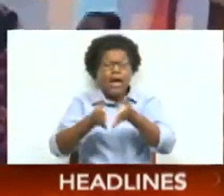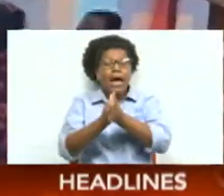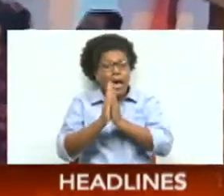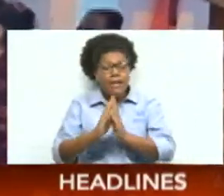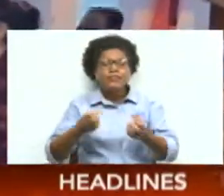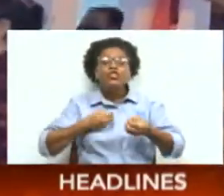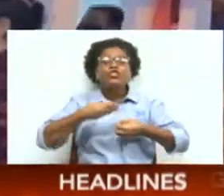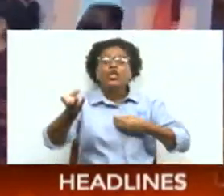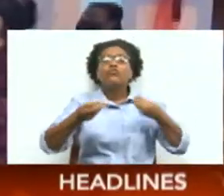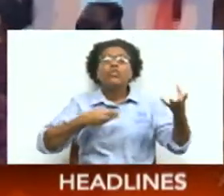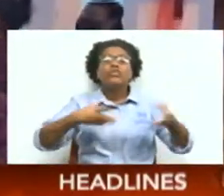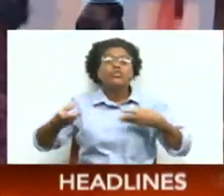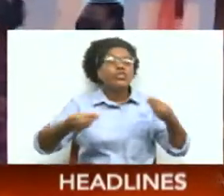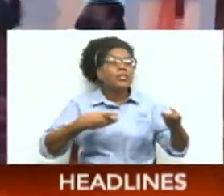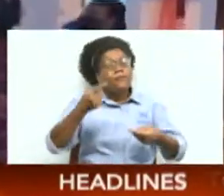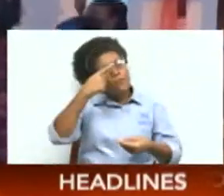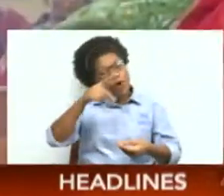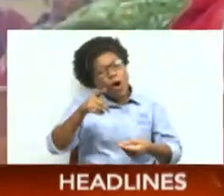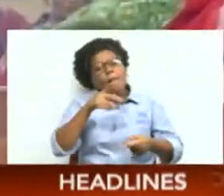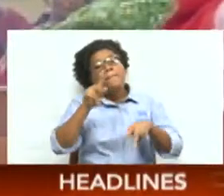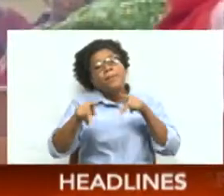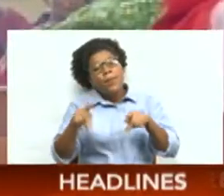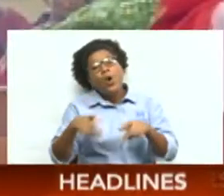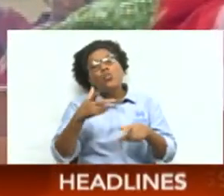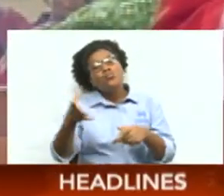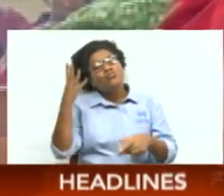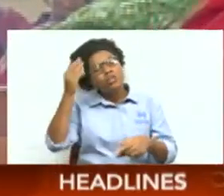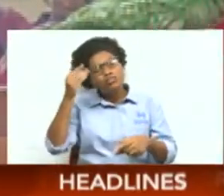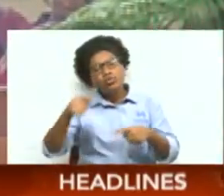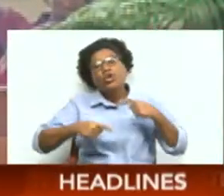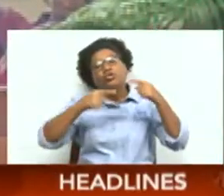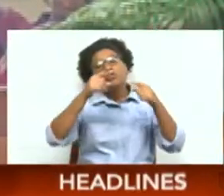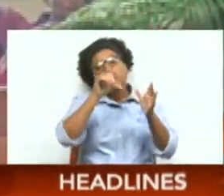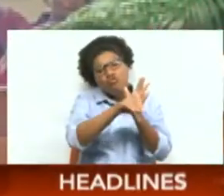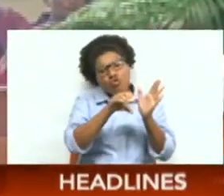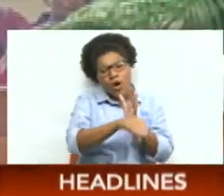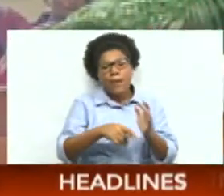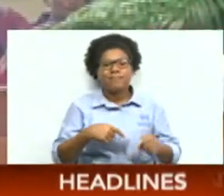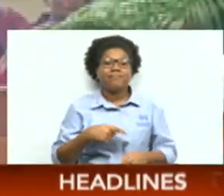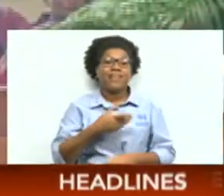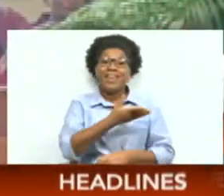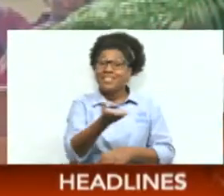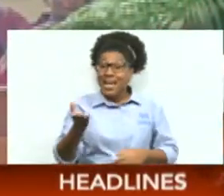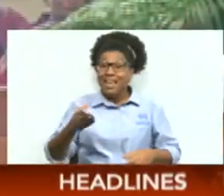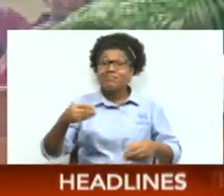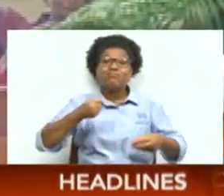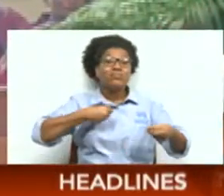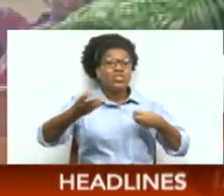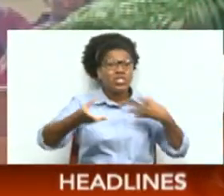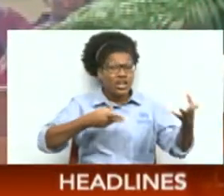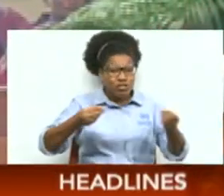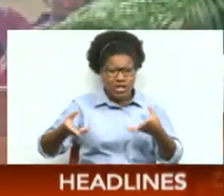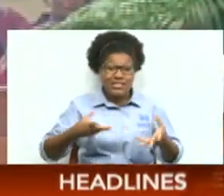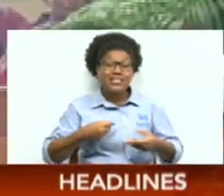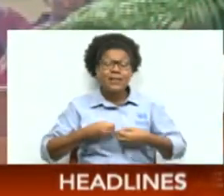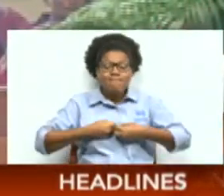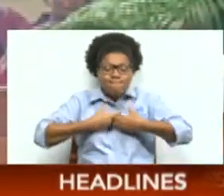crucified with crime in our communities. That generosity, Pjornad, poured out